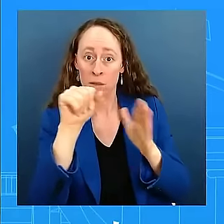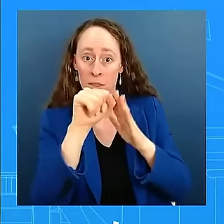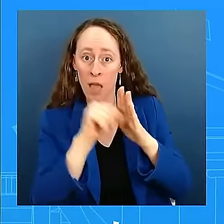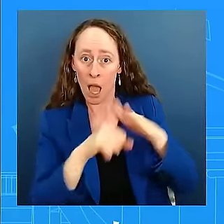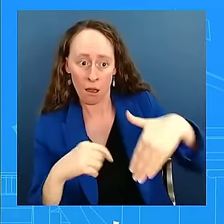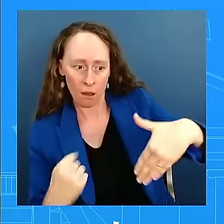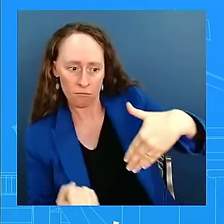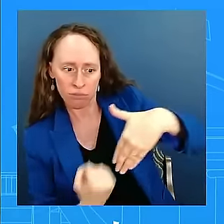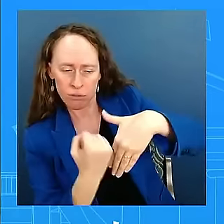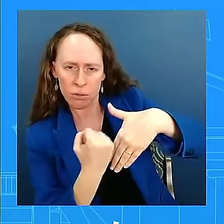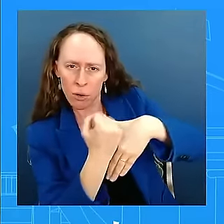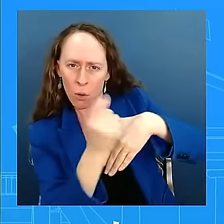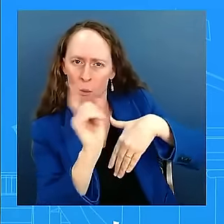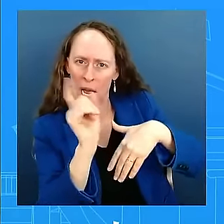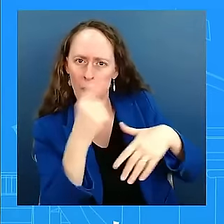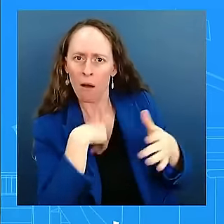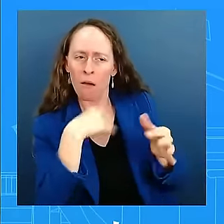ground.